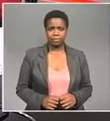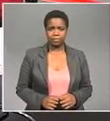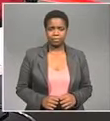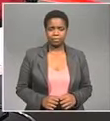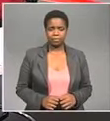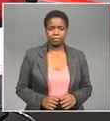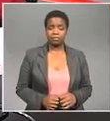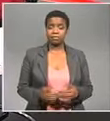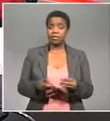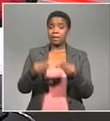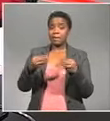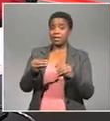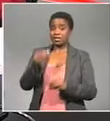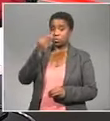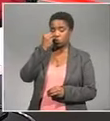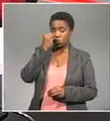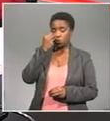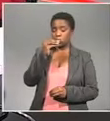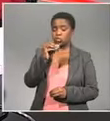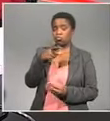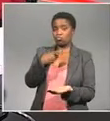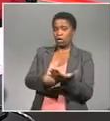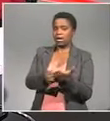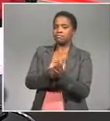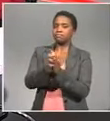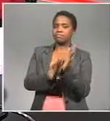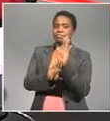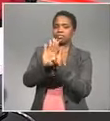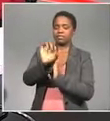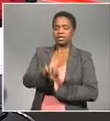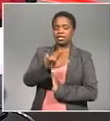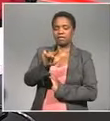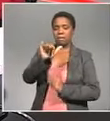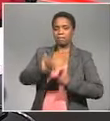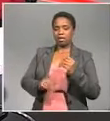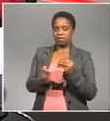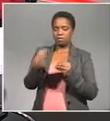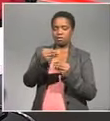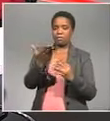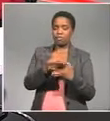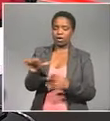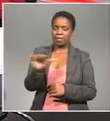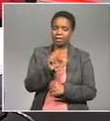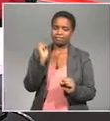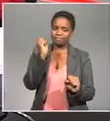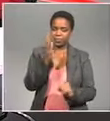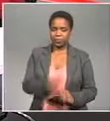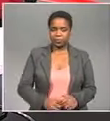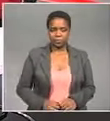And in business, the rant has clawed back its way up to a seven-month high We'll look at some of the major drivers